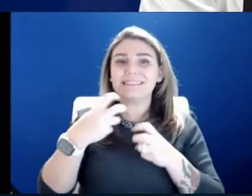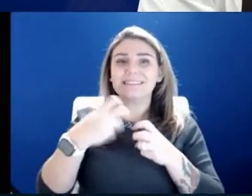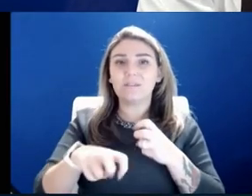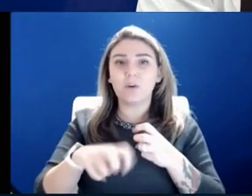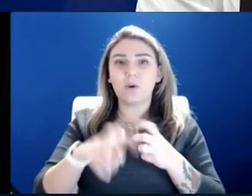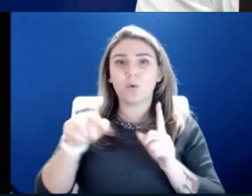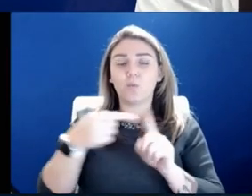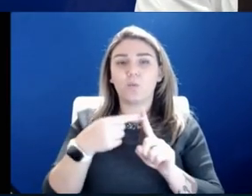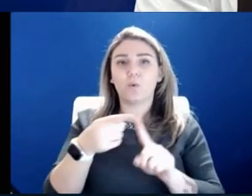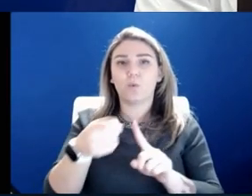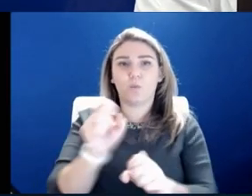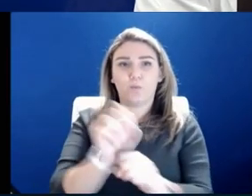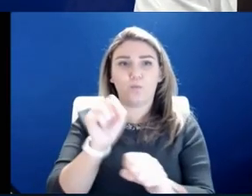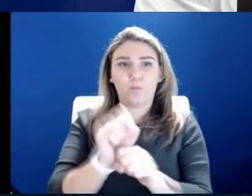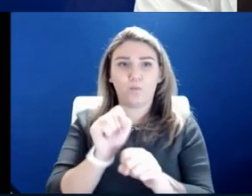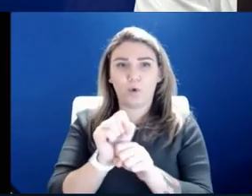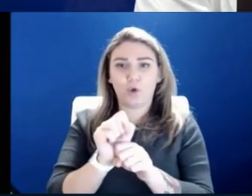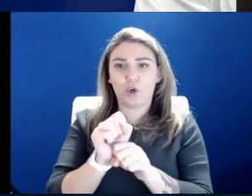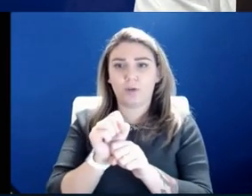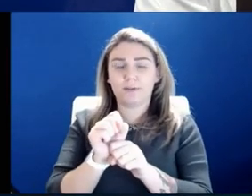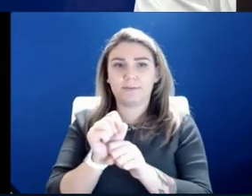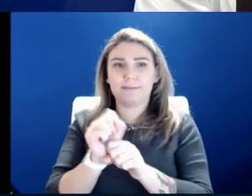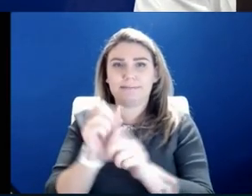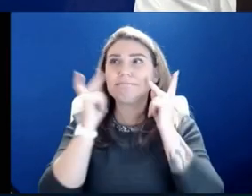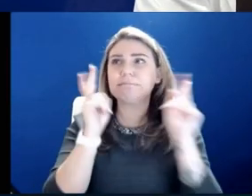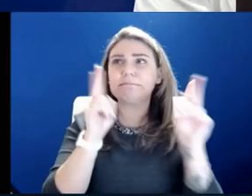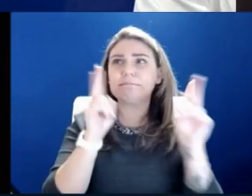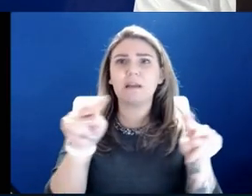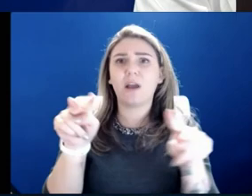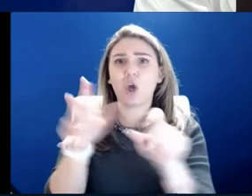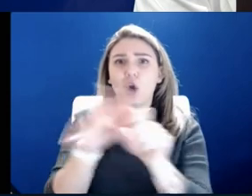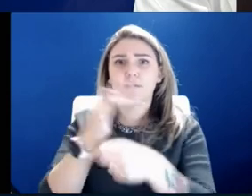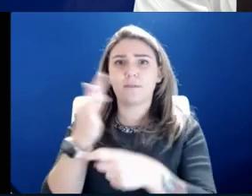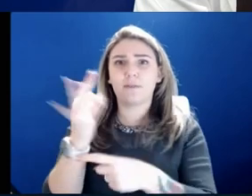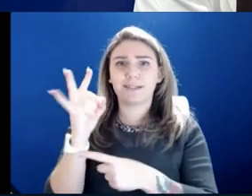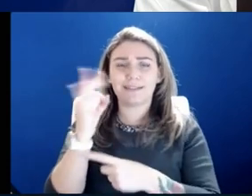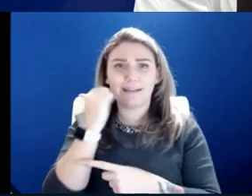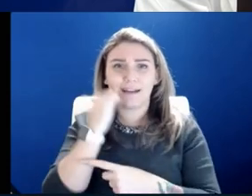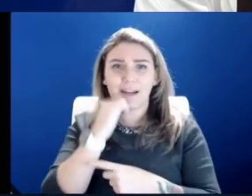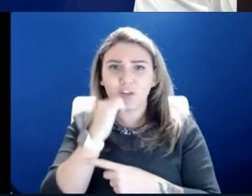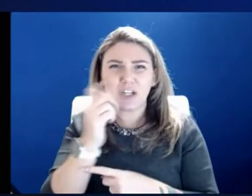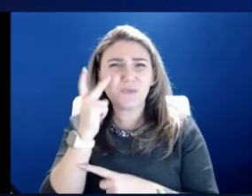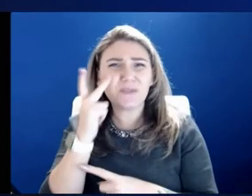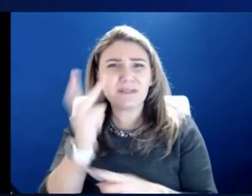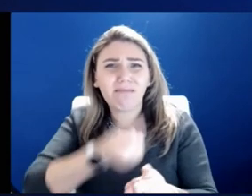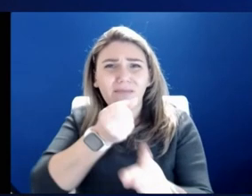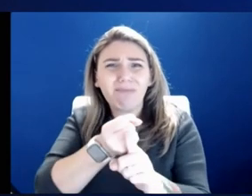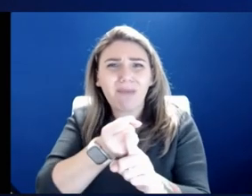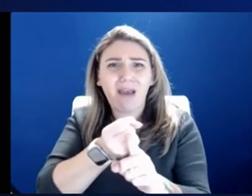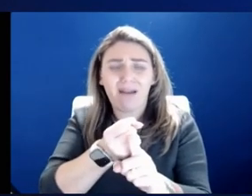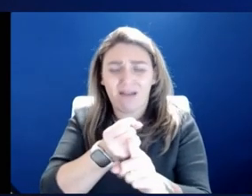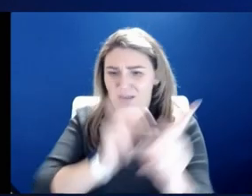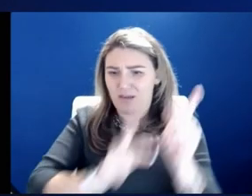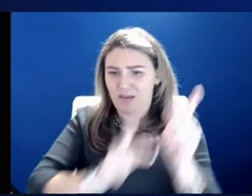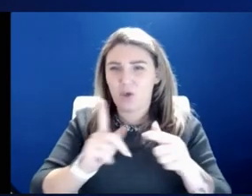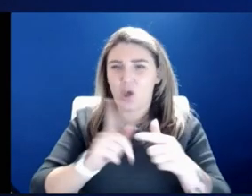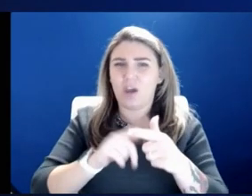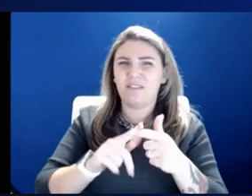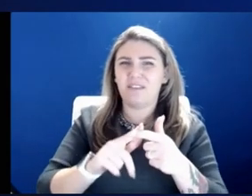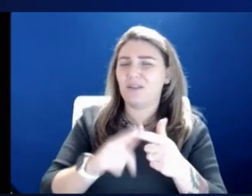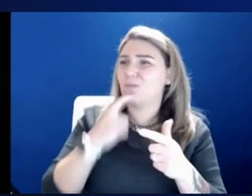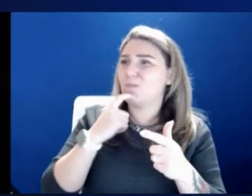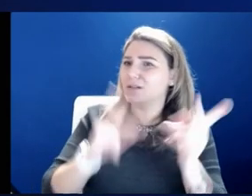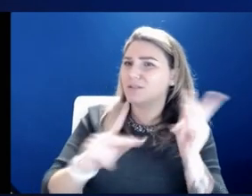amongst COVID-19 every day and you see its real impact on people to then watch folks go out and